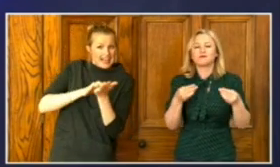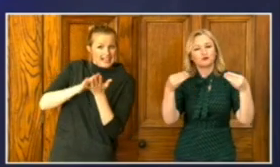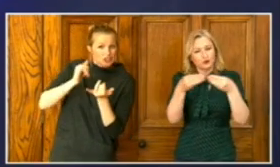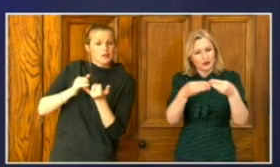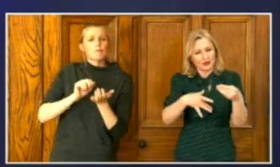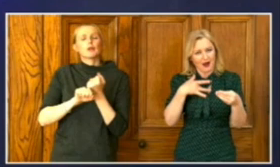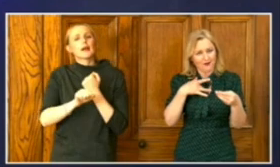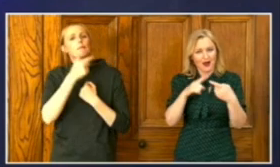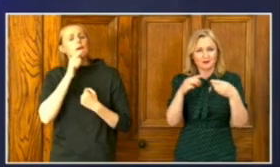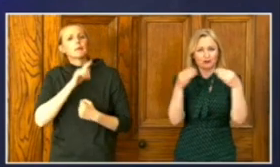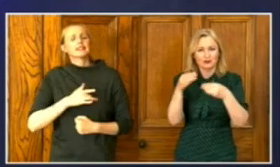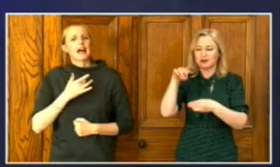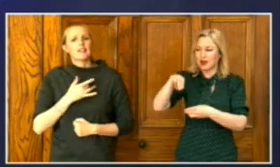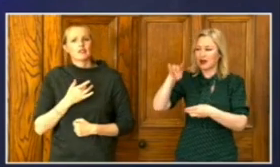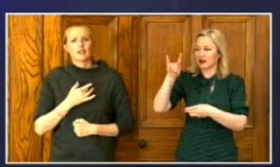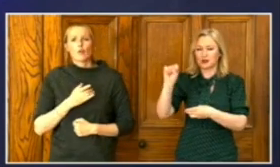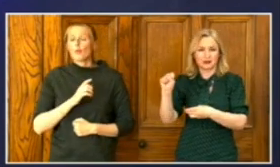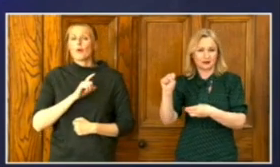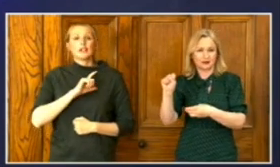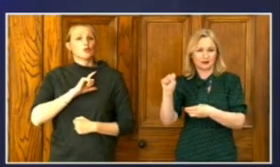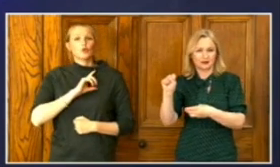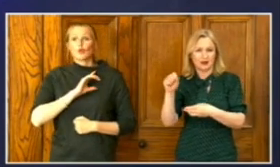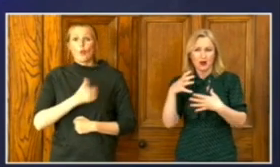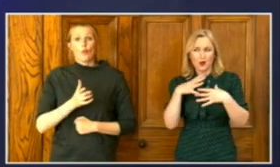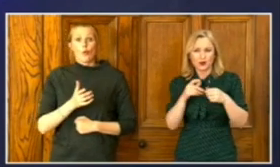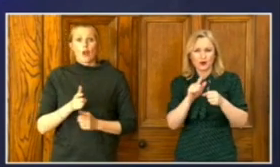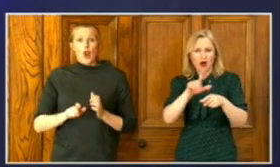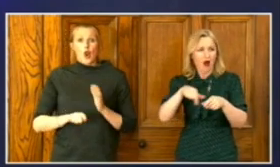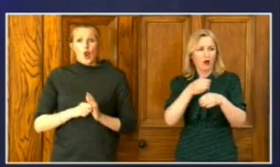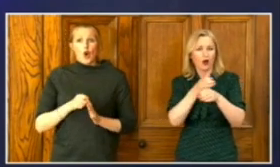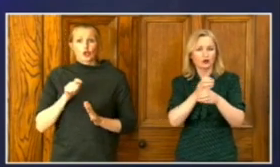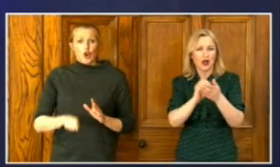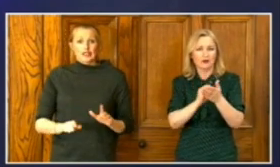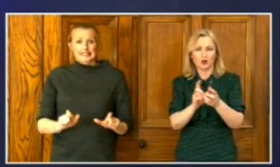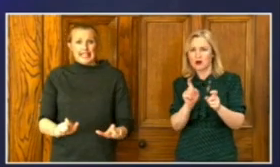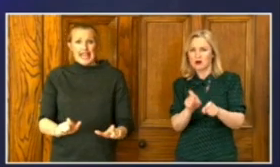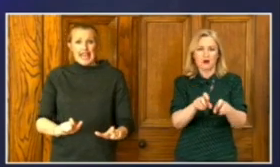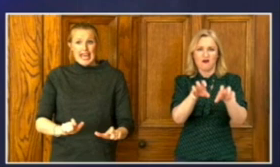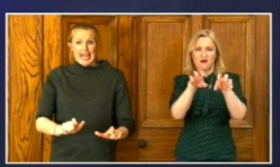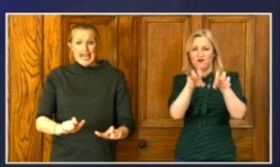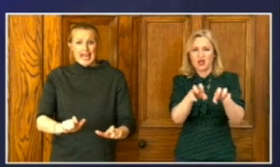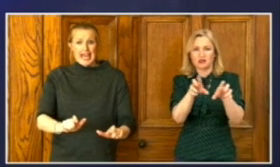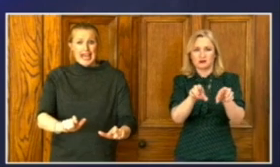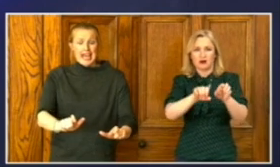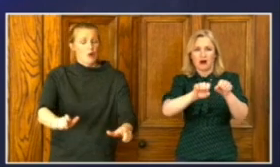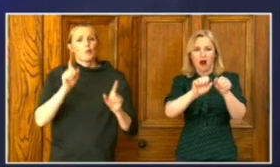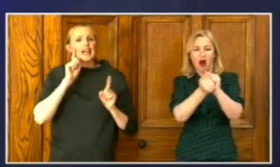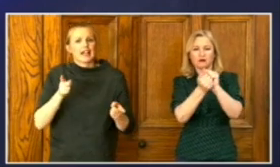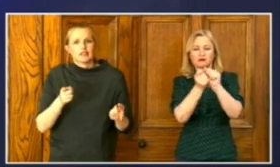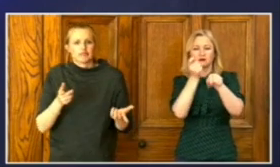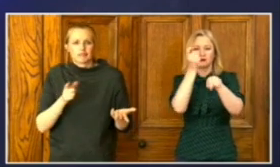Rather than placing the whole country into a permanent deep freeze, we will need to learn how to work and go about our business